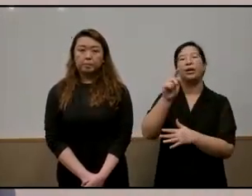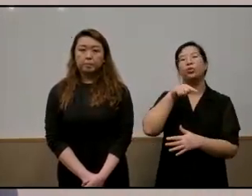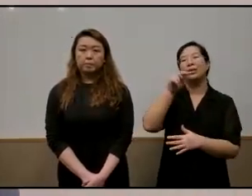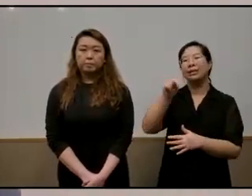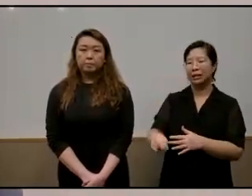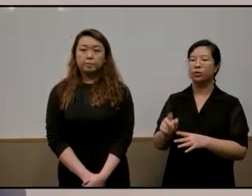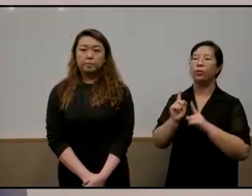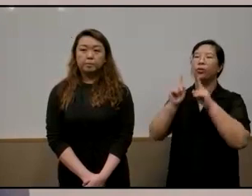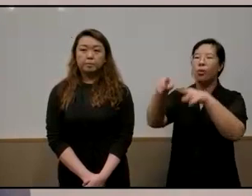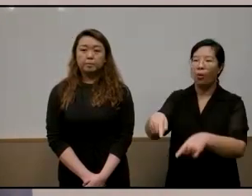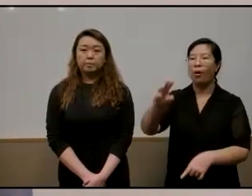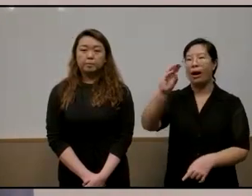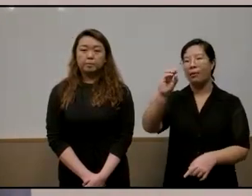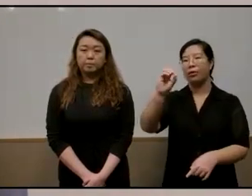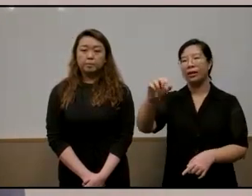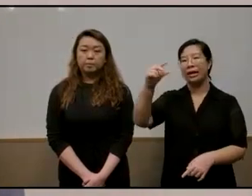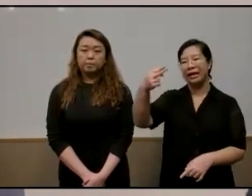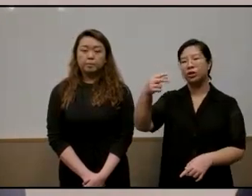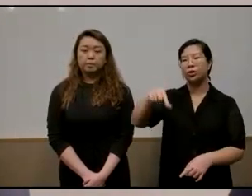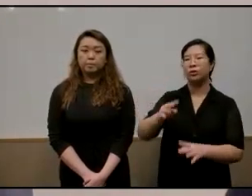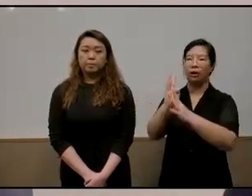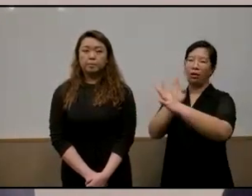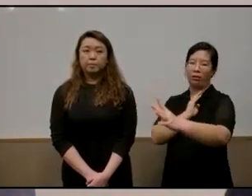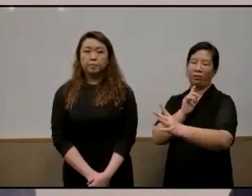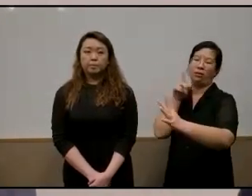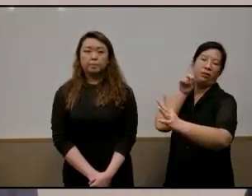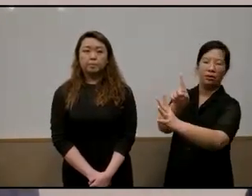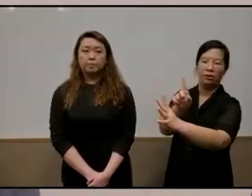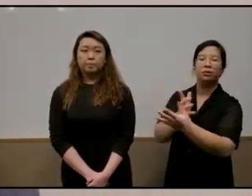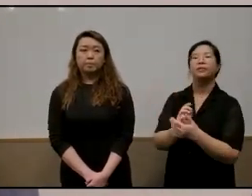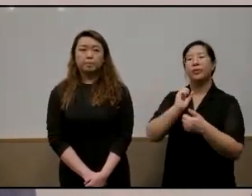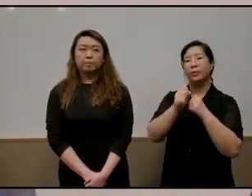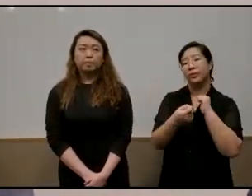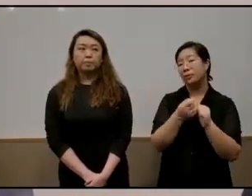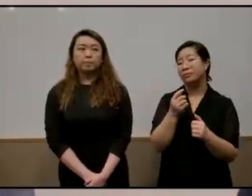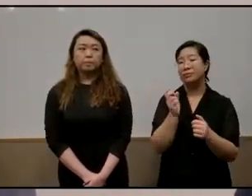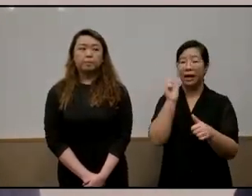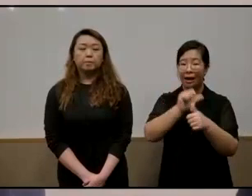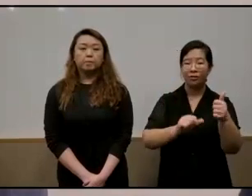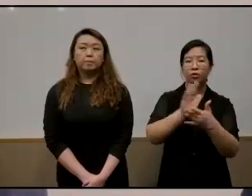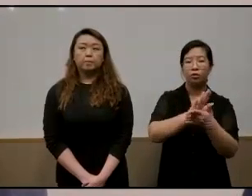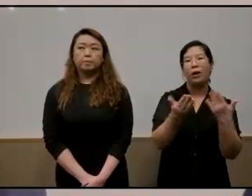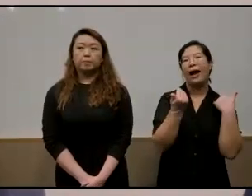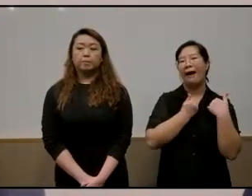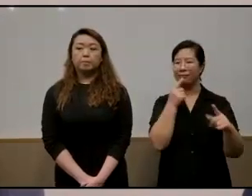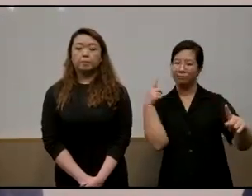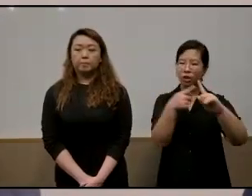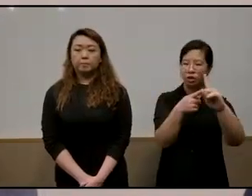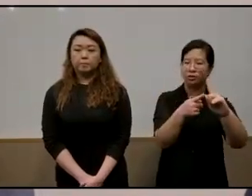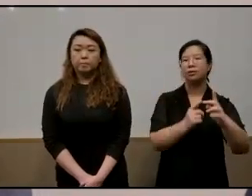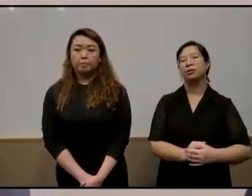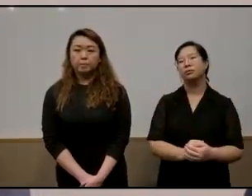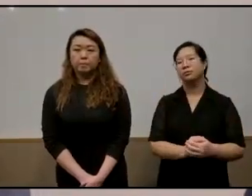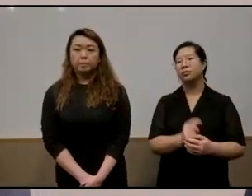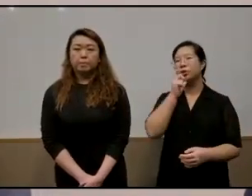queue up there yeah so these are the things that all schools and all people you can find a mission it doesn't have to be a religious one it can